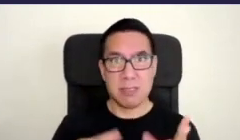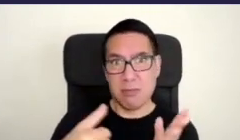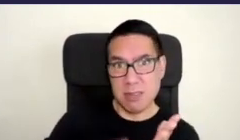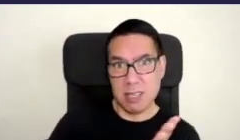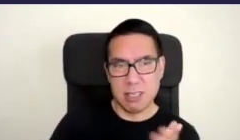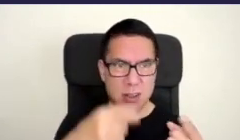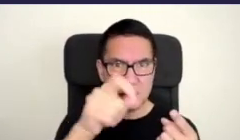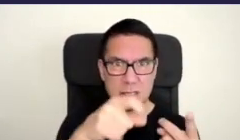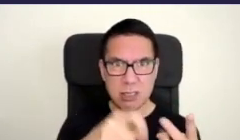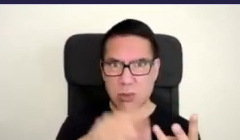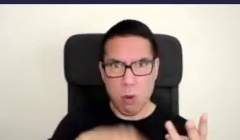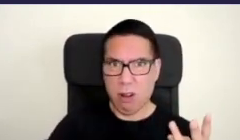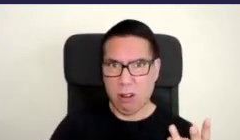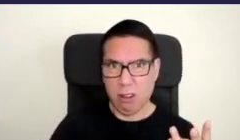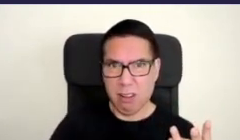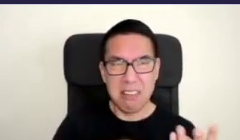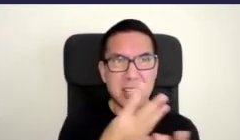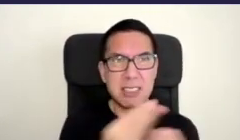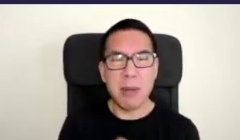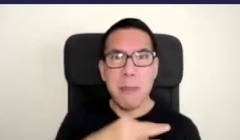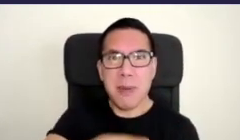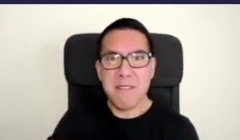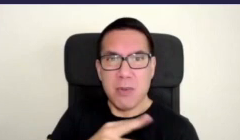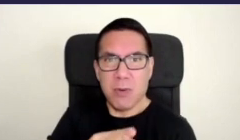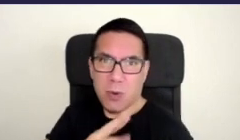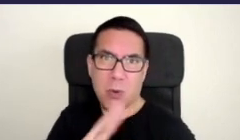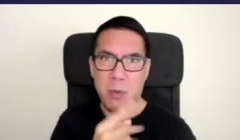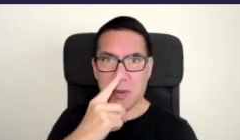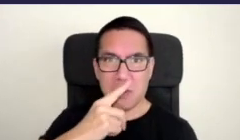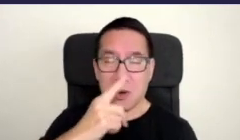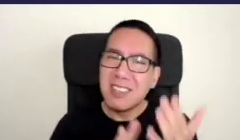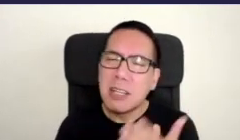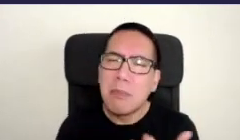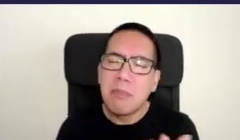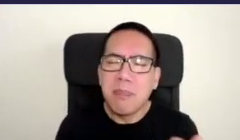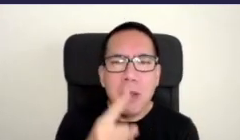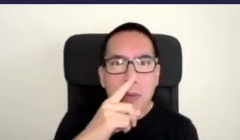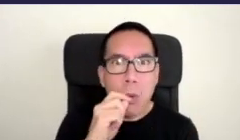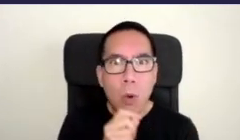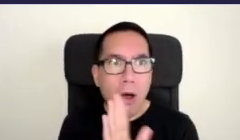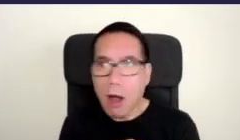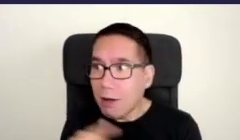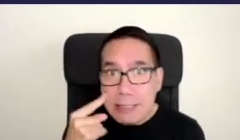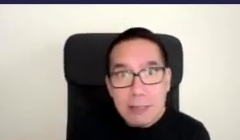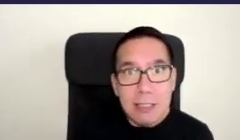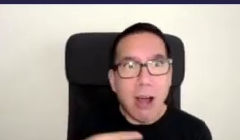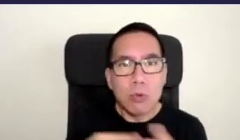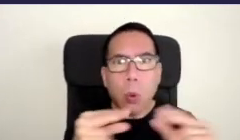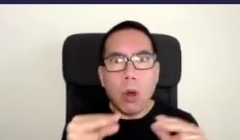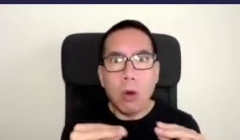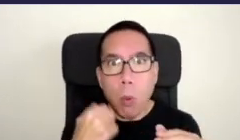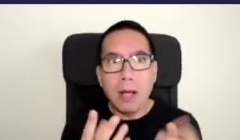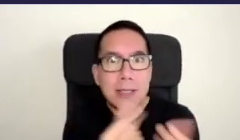so there's something for everyone in there which means that people will talk about it people there's always something